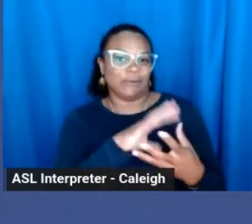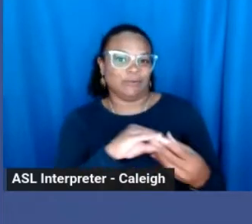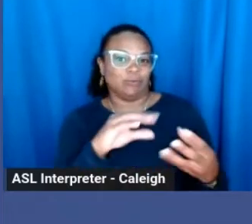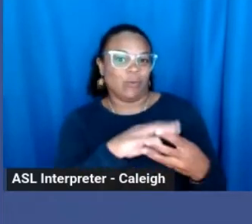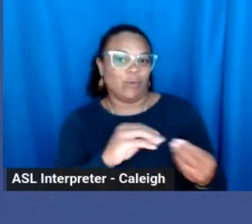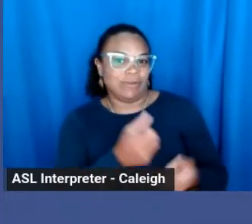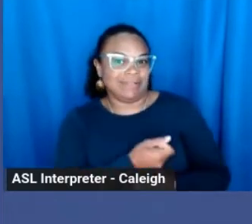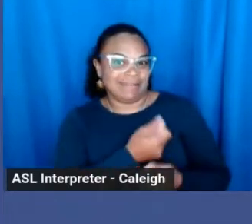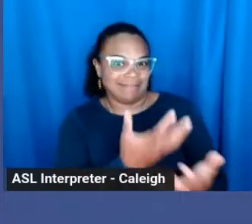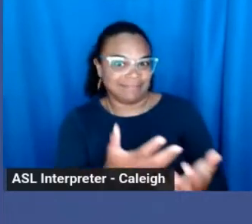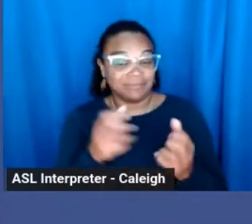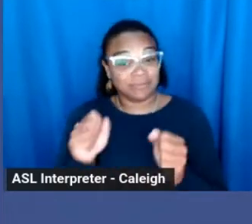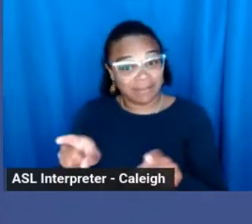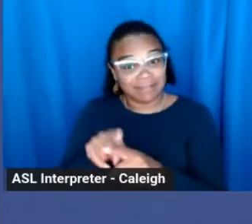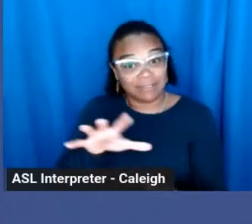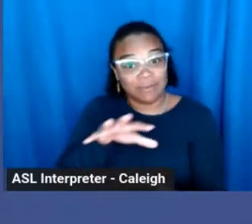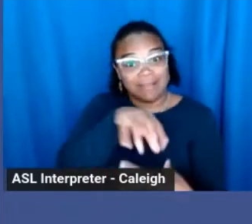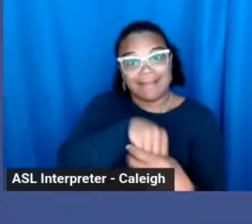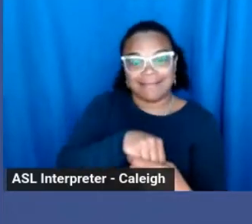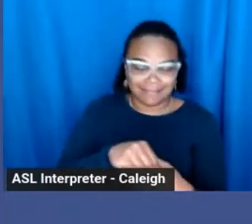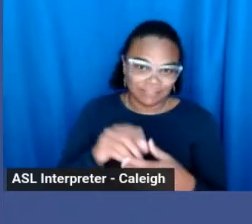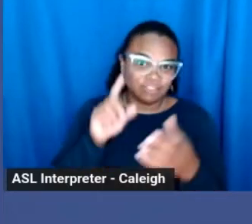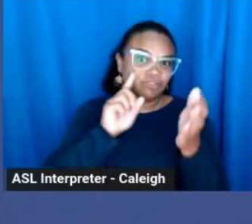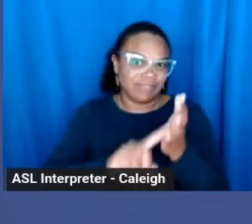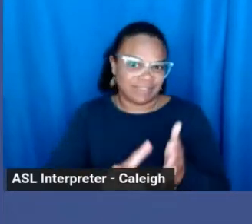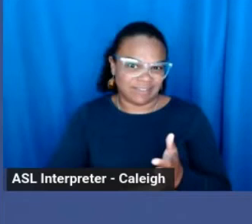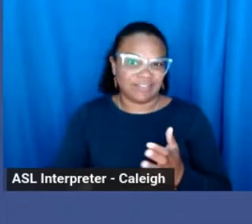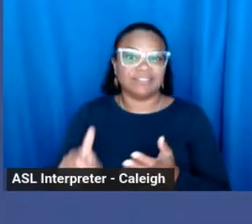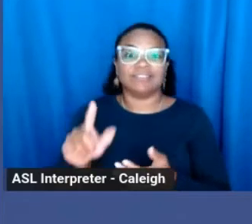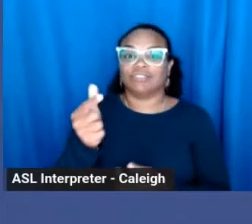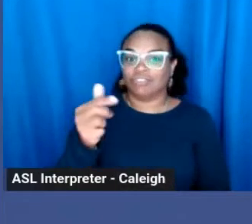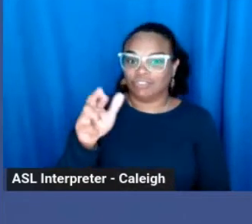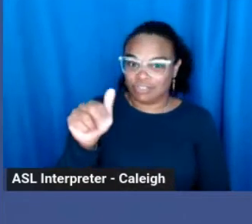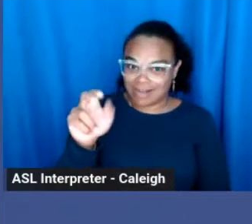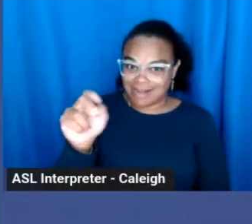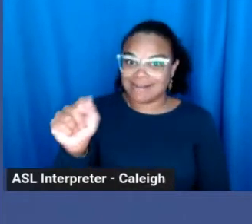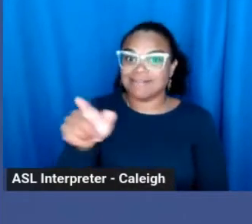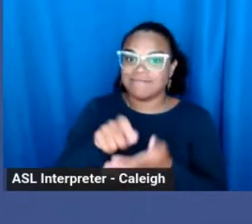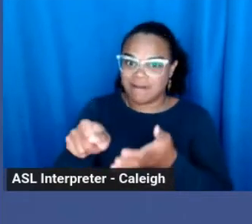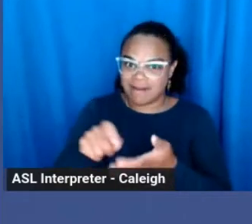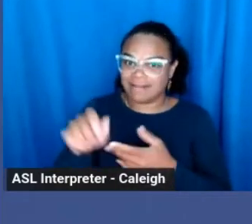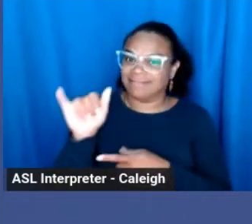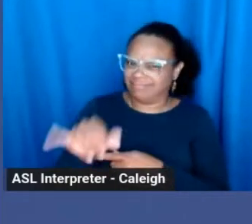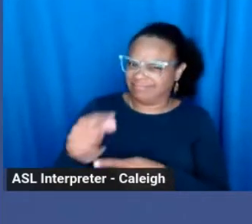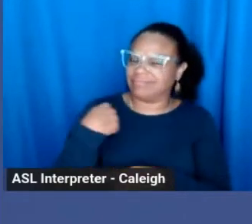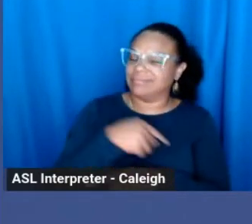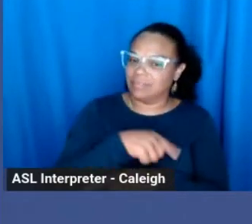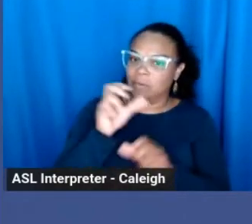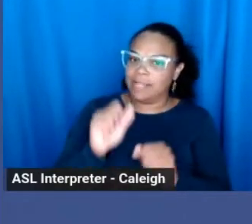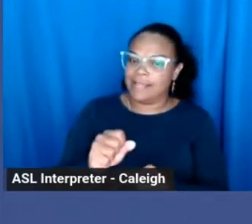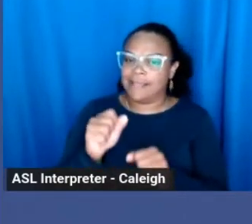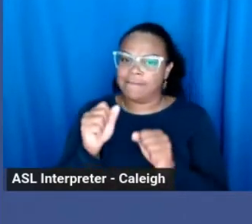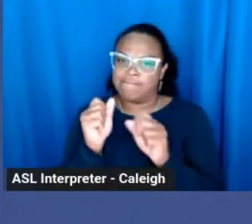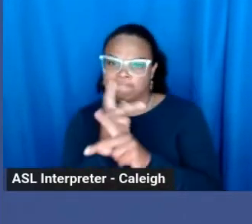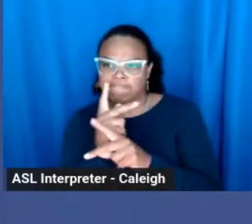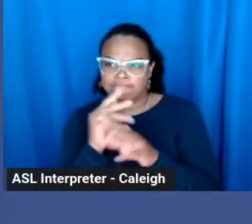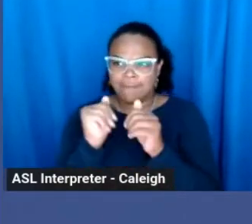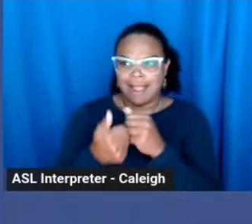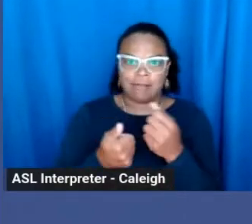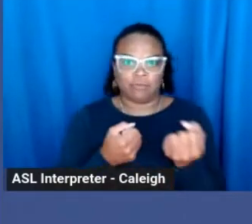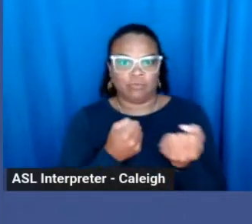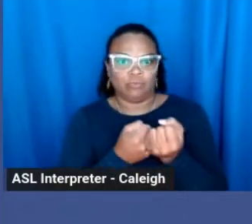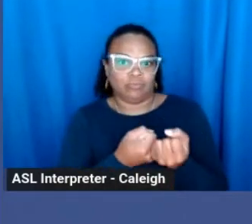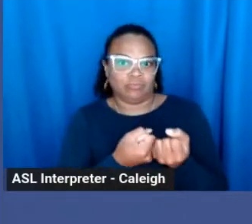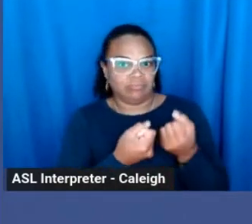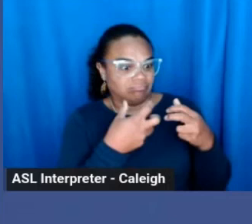research. And grant writing is a path where we can explore on ways to fund our work in our communities